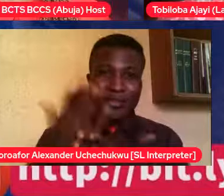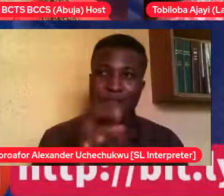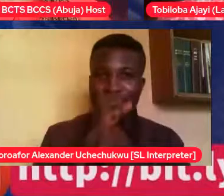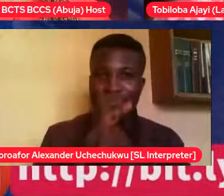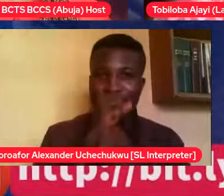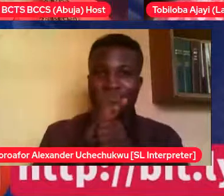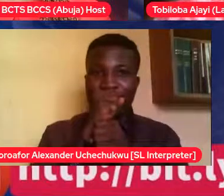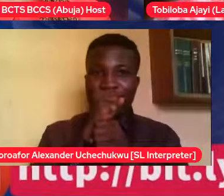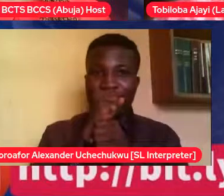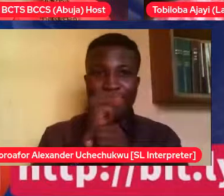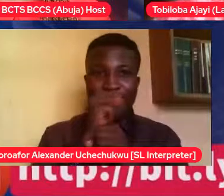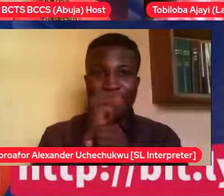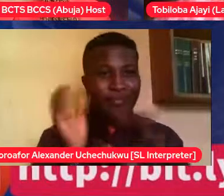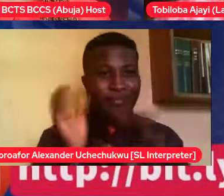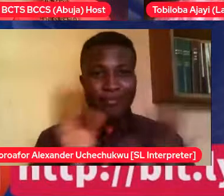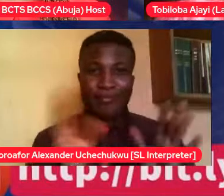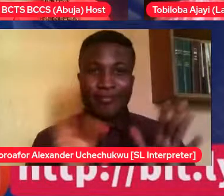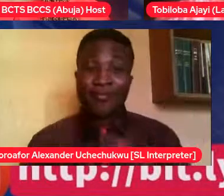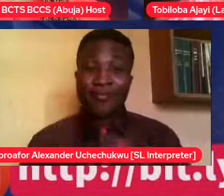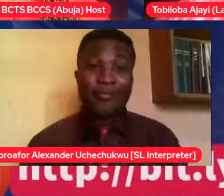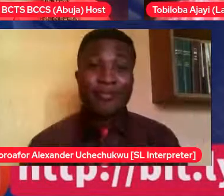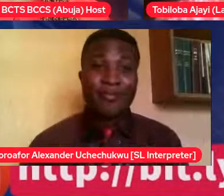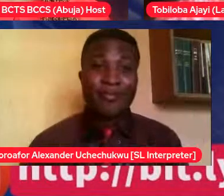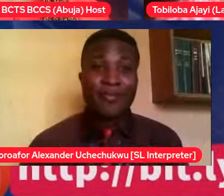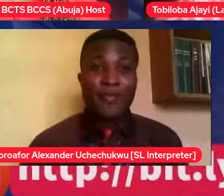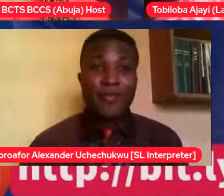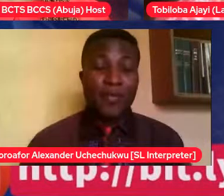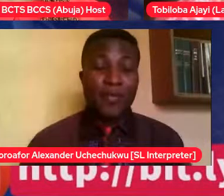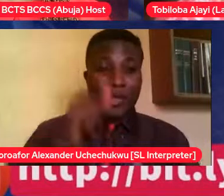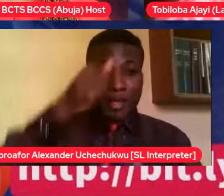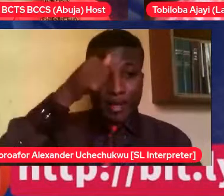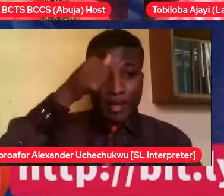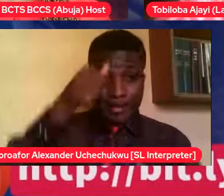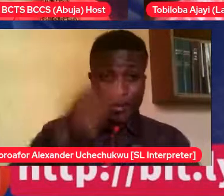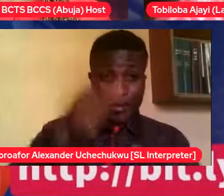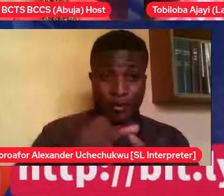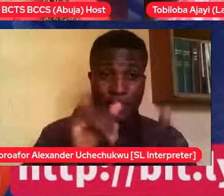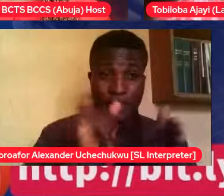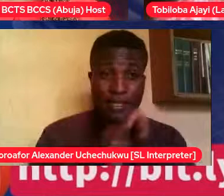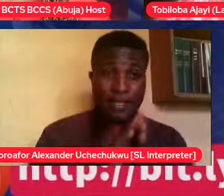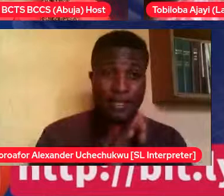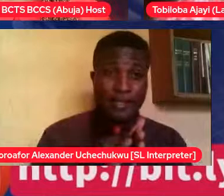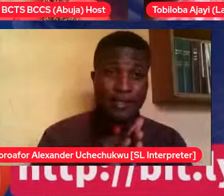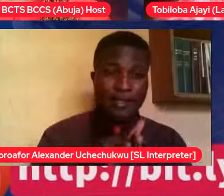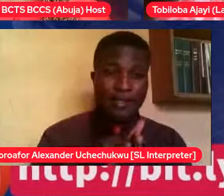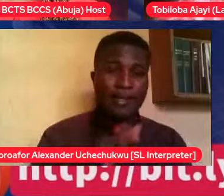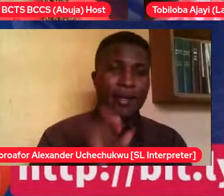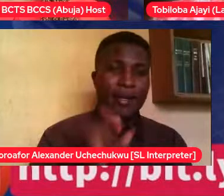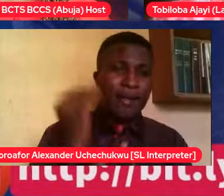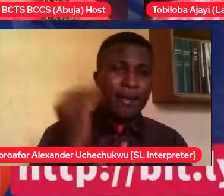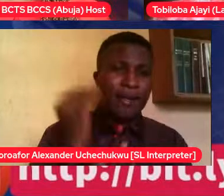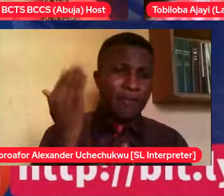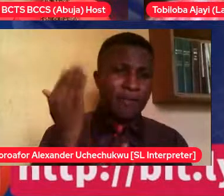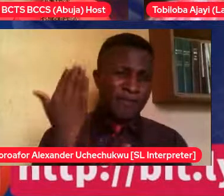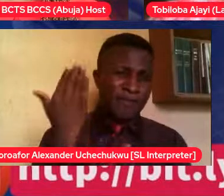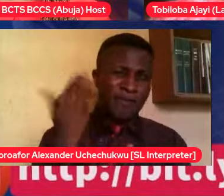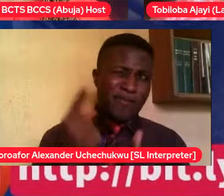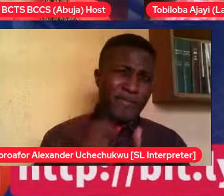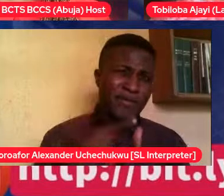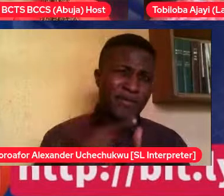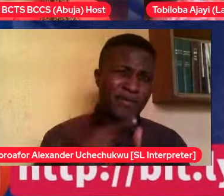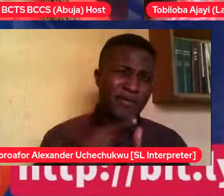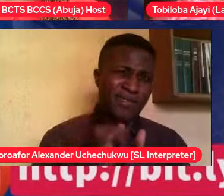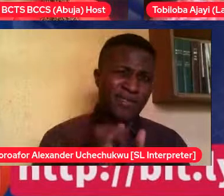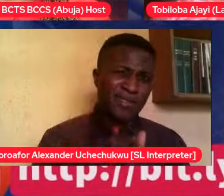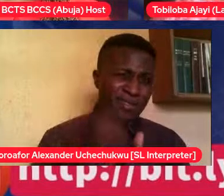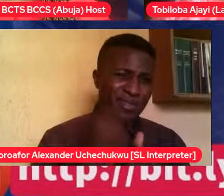and interestingly, I didn't think that it was, I think, I thought, I think that it was okay. Because, I mean, because my dad was able to have the conversation with me,